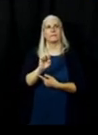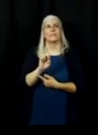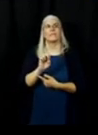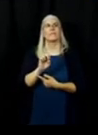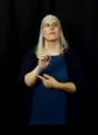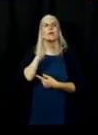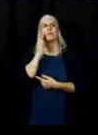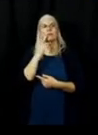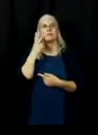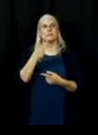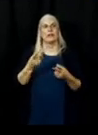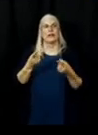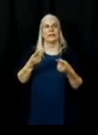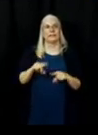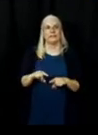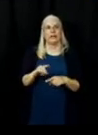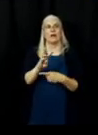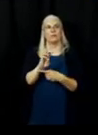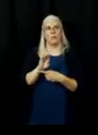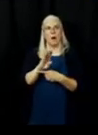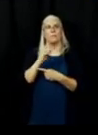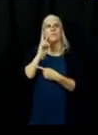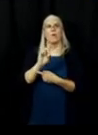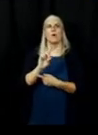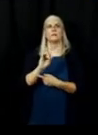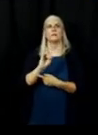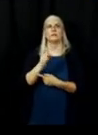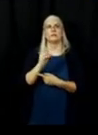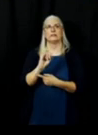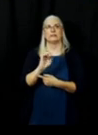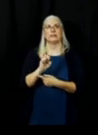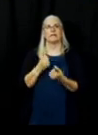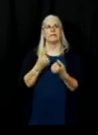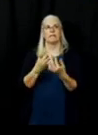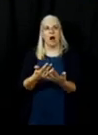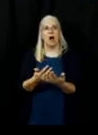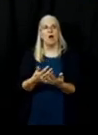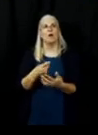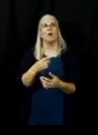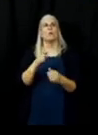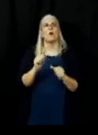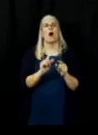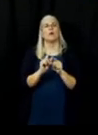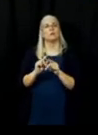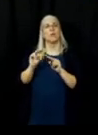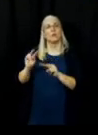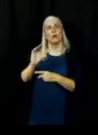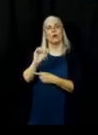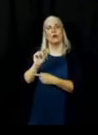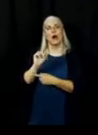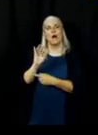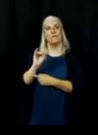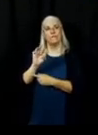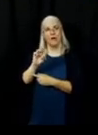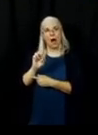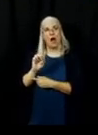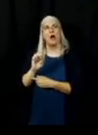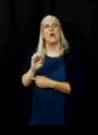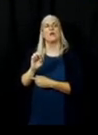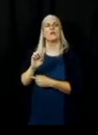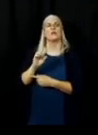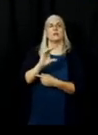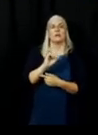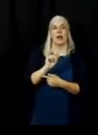incident for the latest information you may also go to CAL FIRE homepage at www.ca